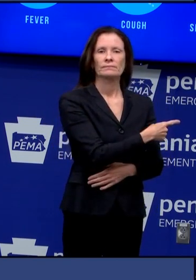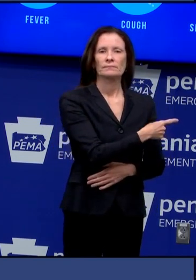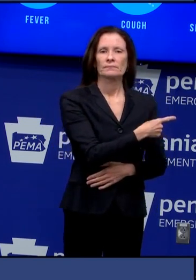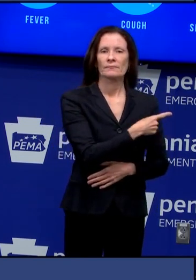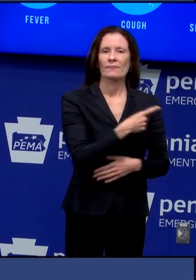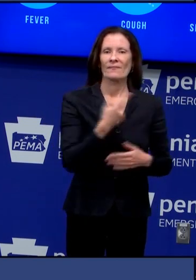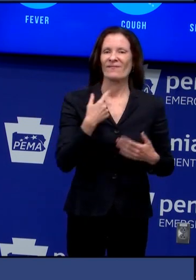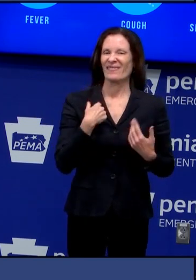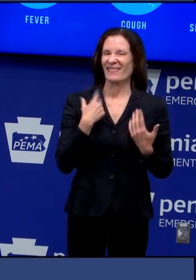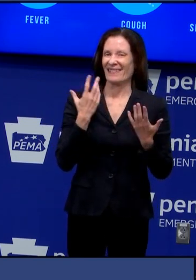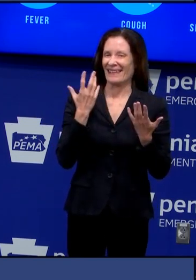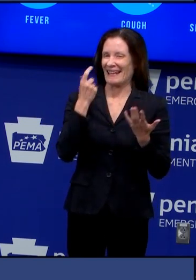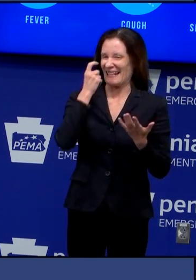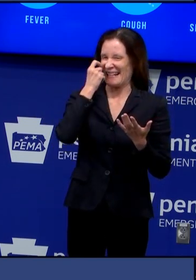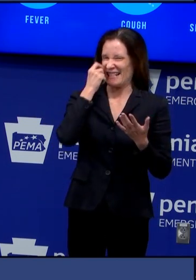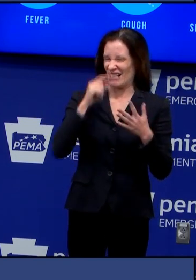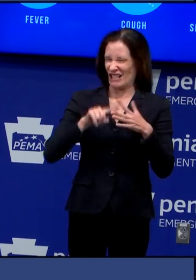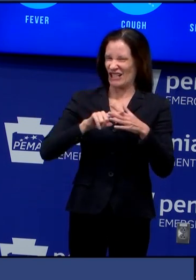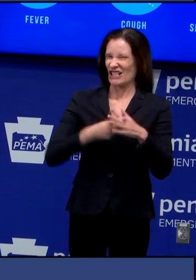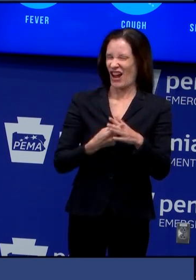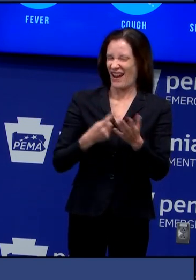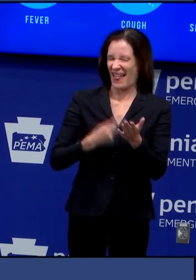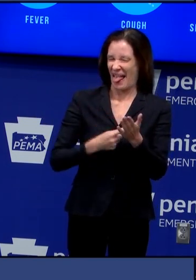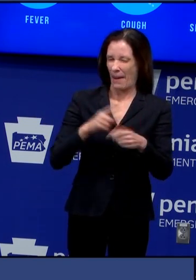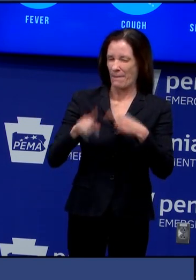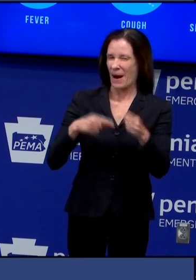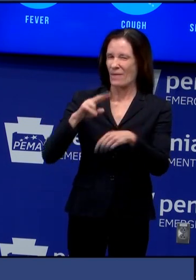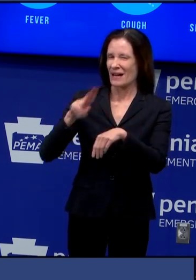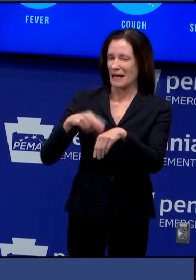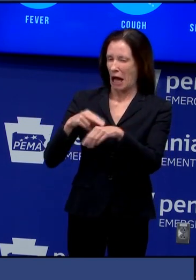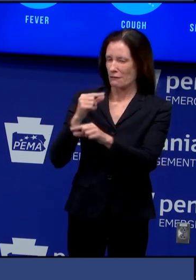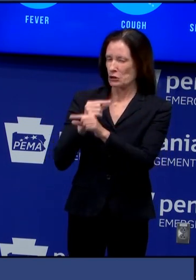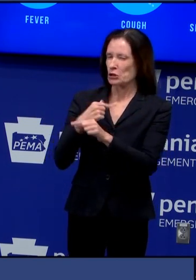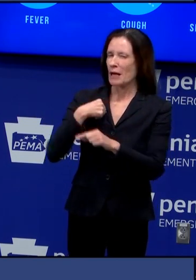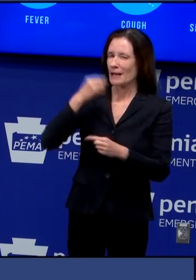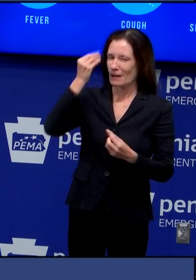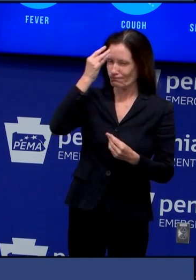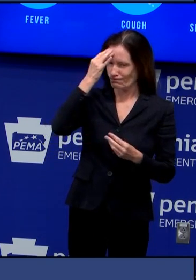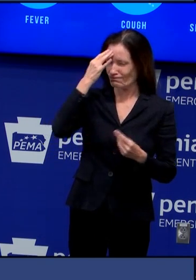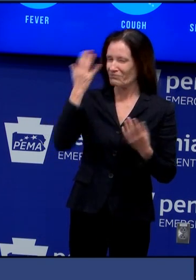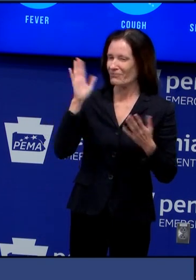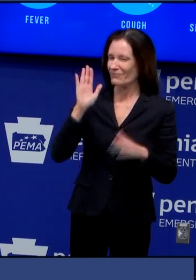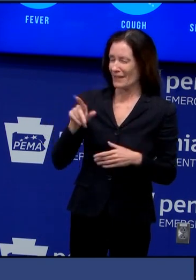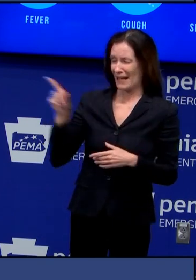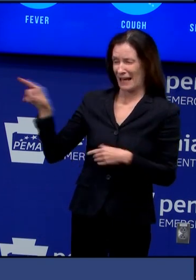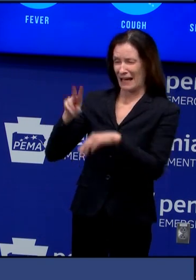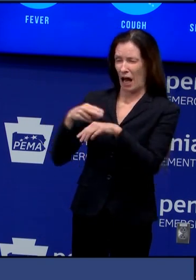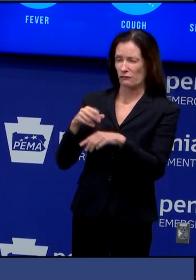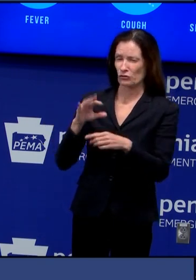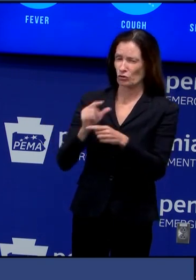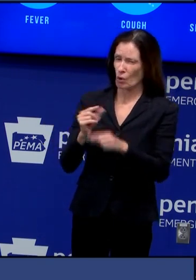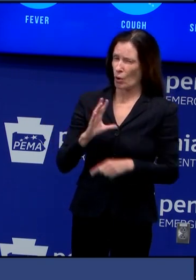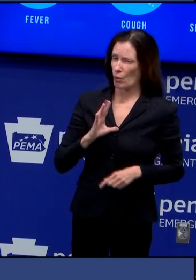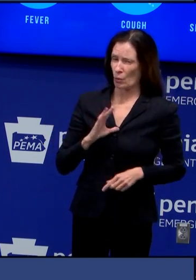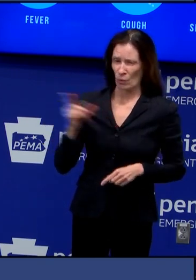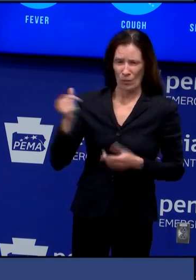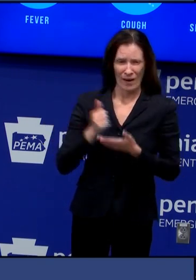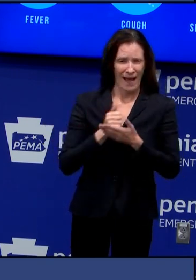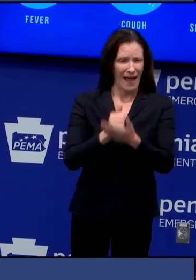19 pandemic and so we've started having those conversations but the details are not final yet